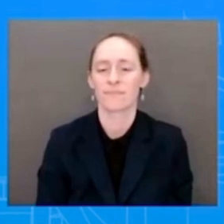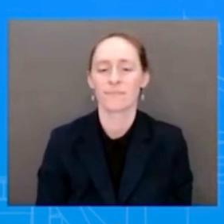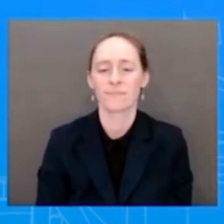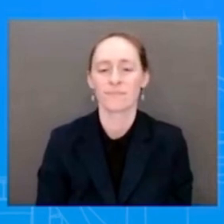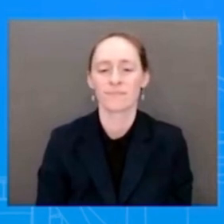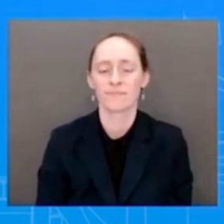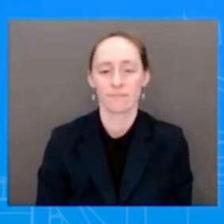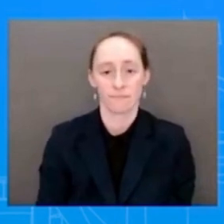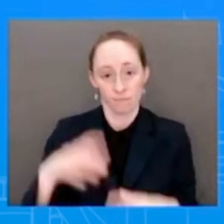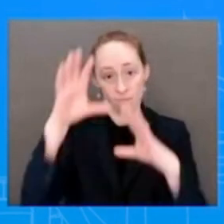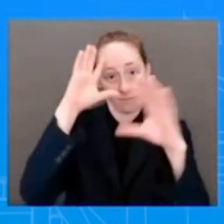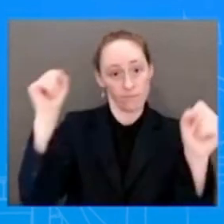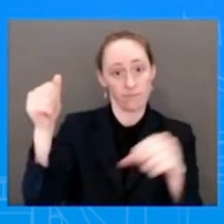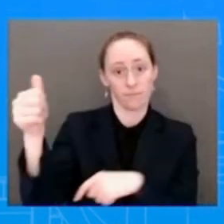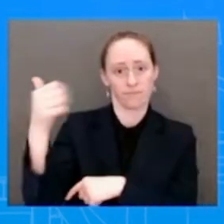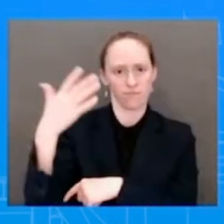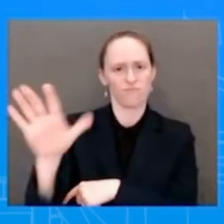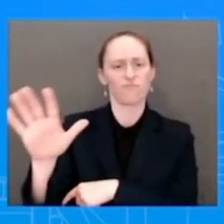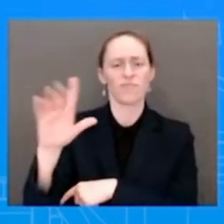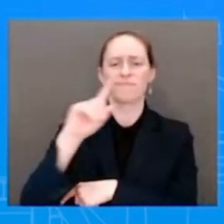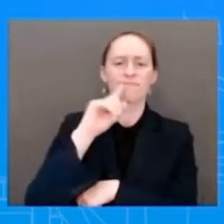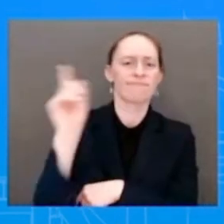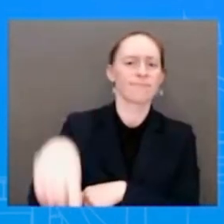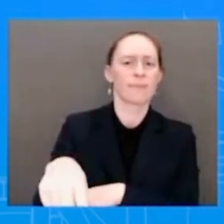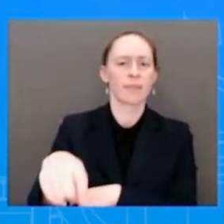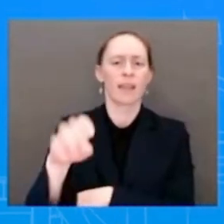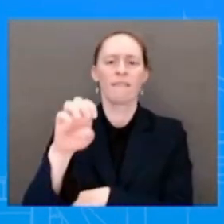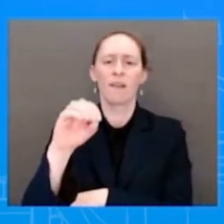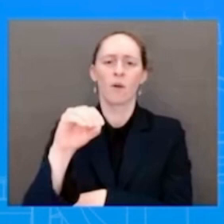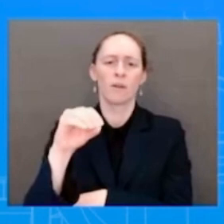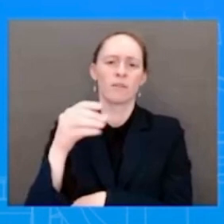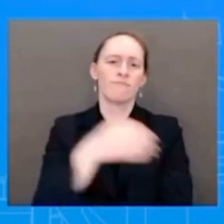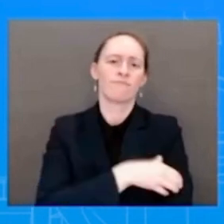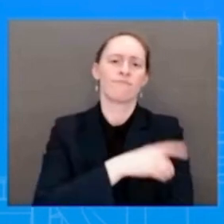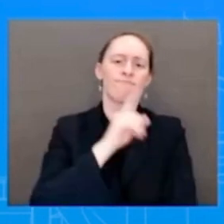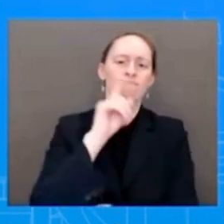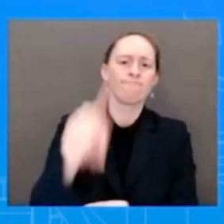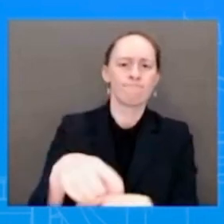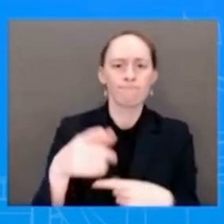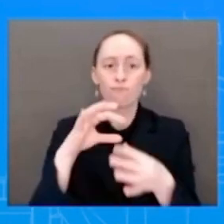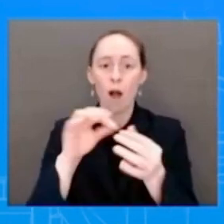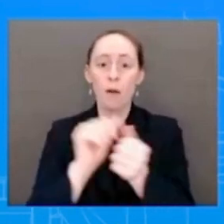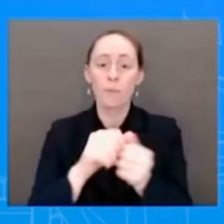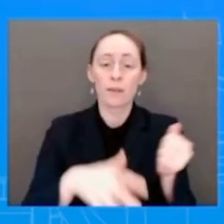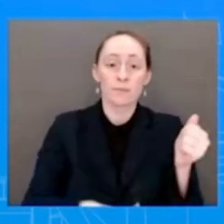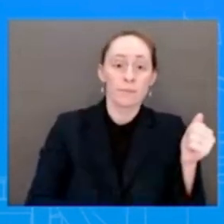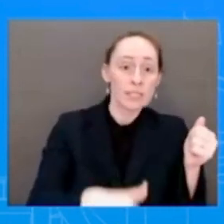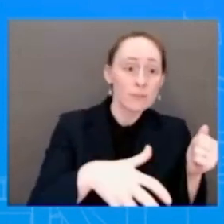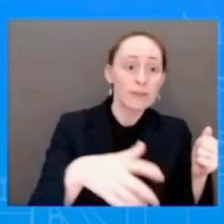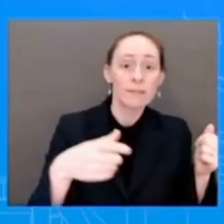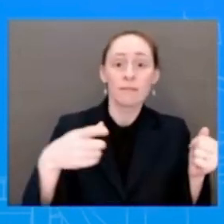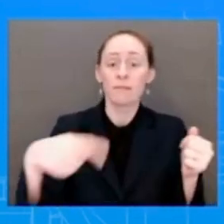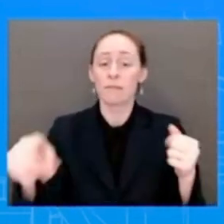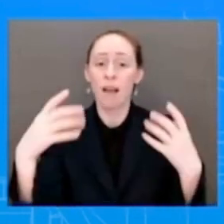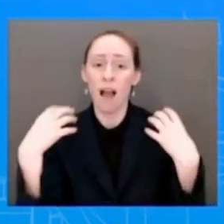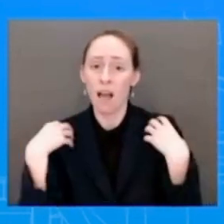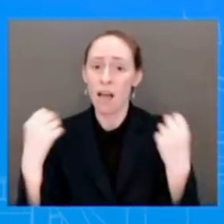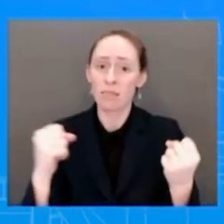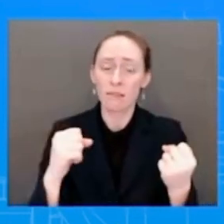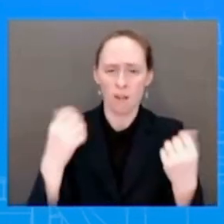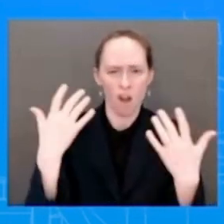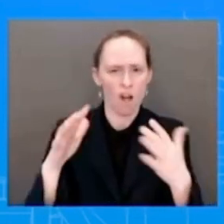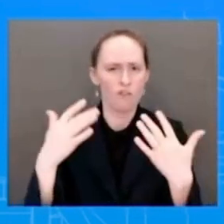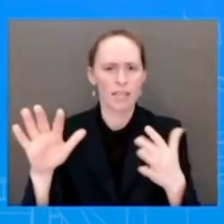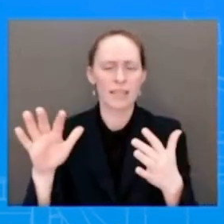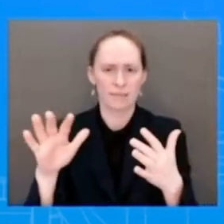reproductive health care. And on what would have been the 50th anniversary of Roe, the President took another step, issuing a presidential memorandum